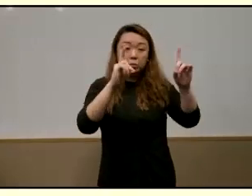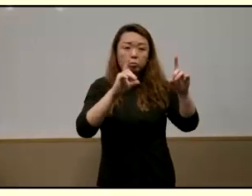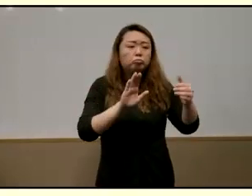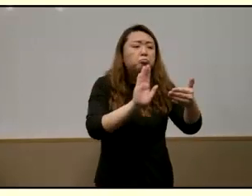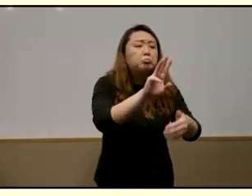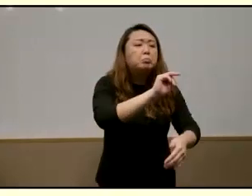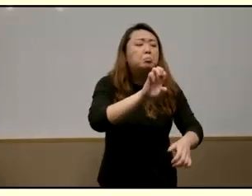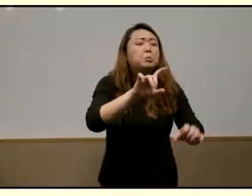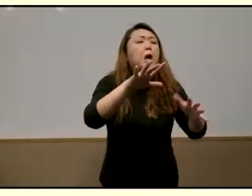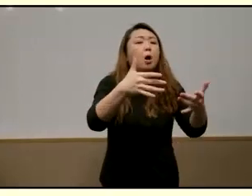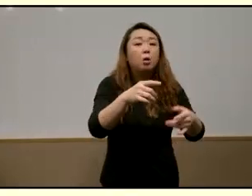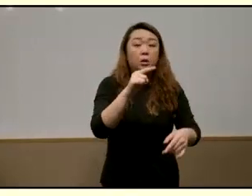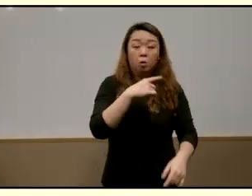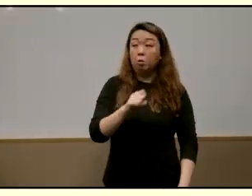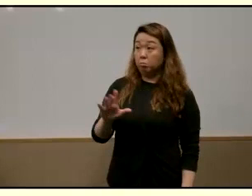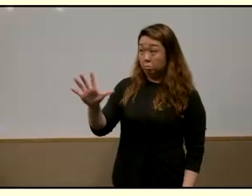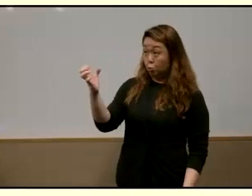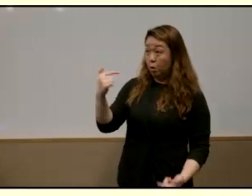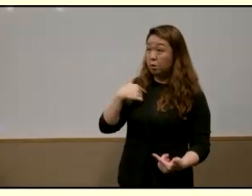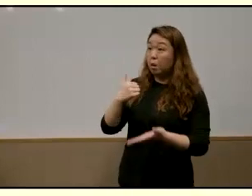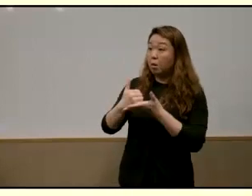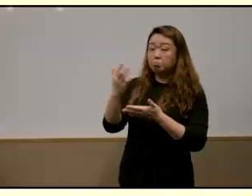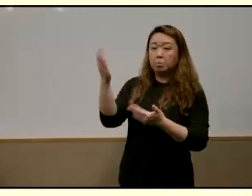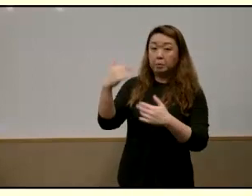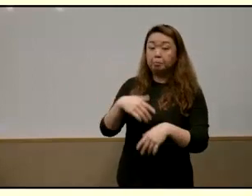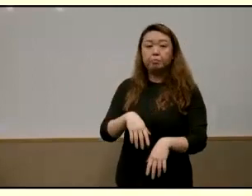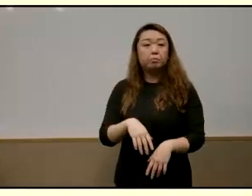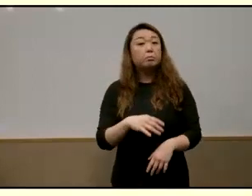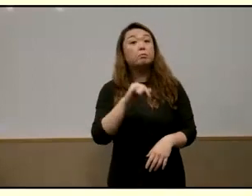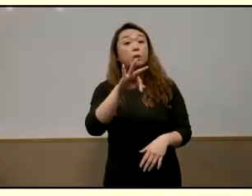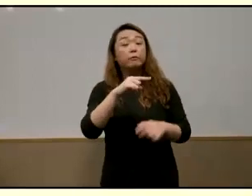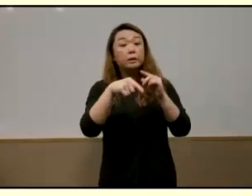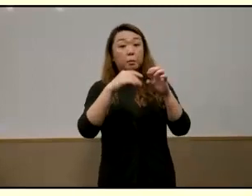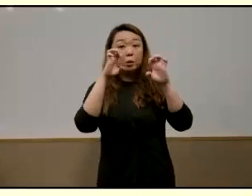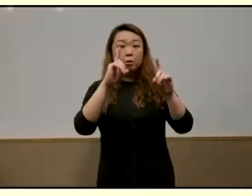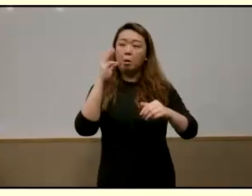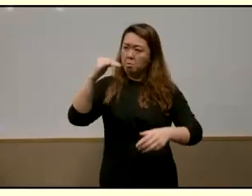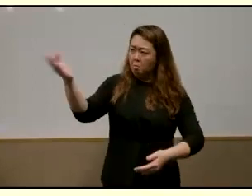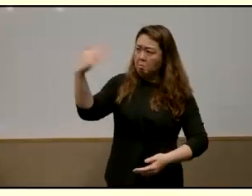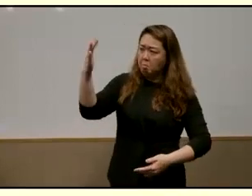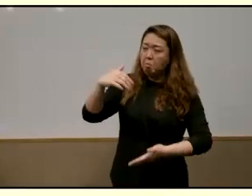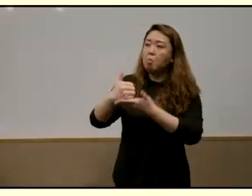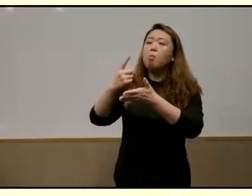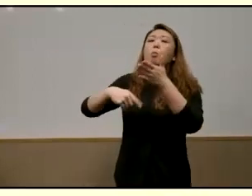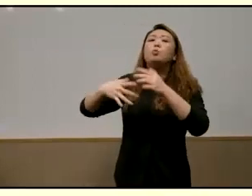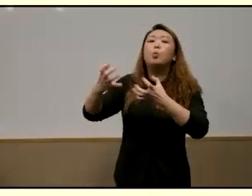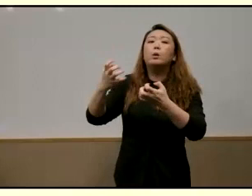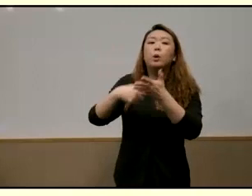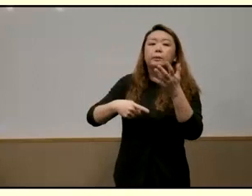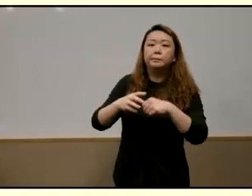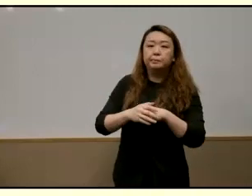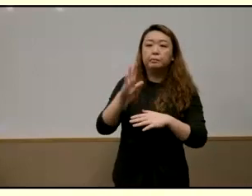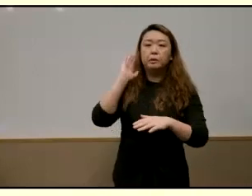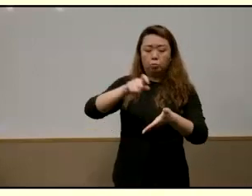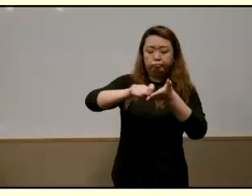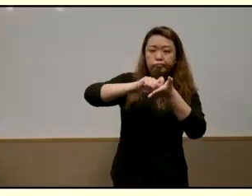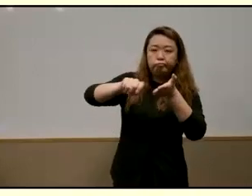ask you what if it's regarding education come come come come come sit down what do you want other thing the mp will say okay i will write a